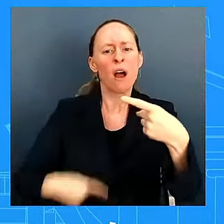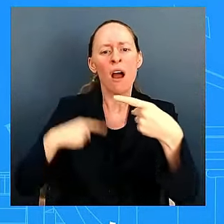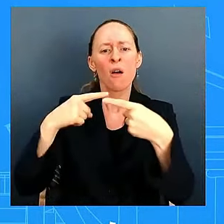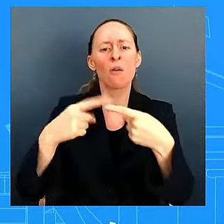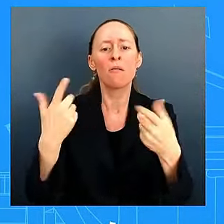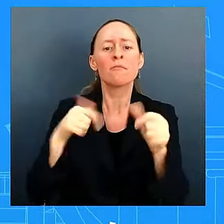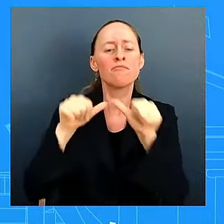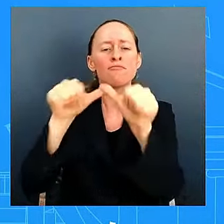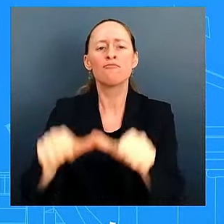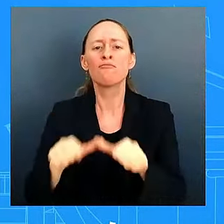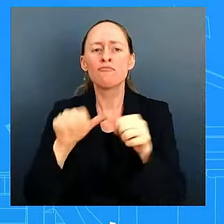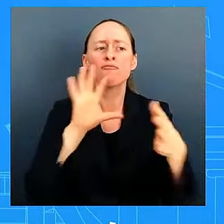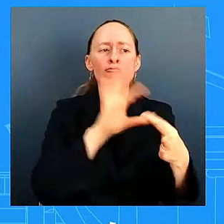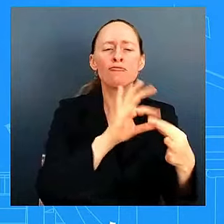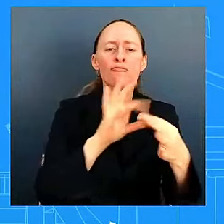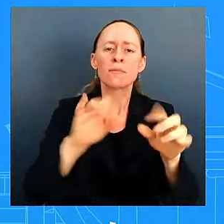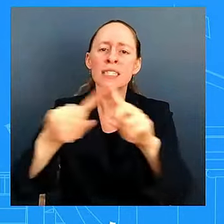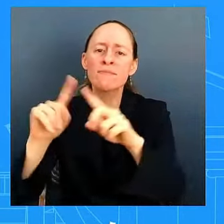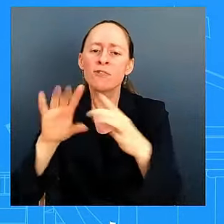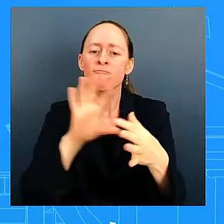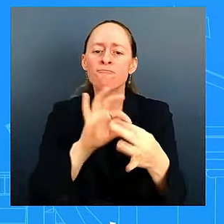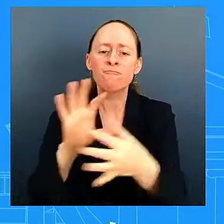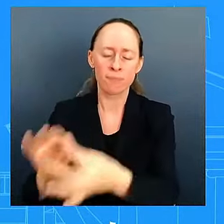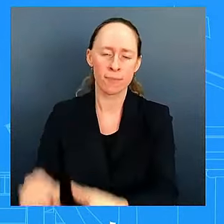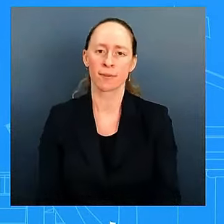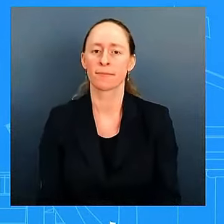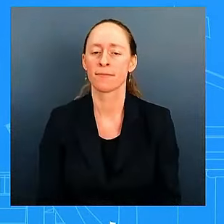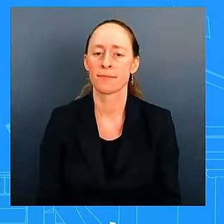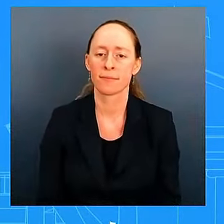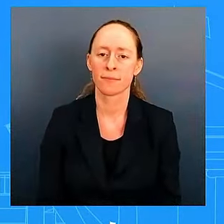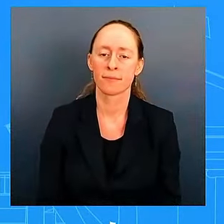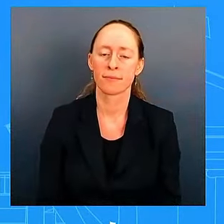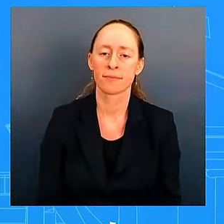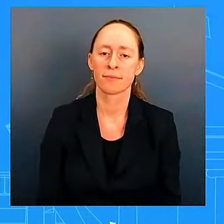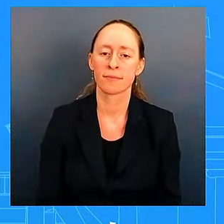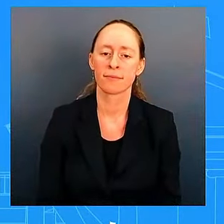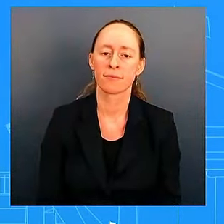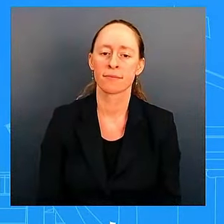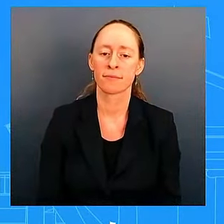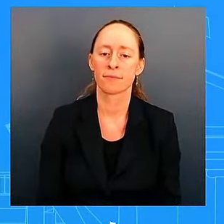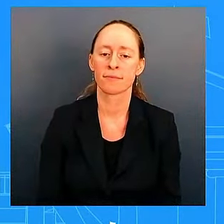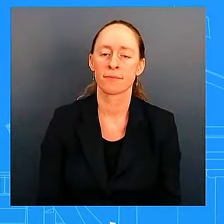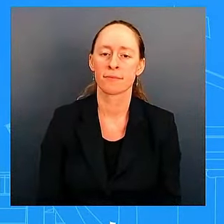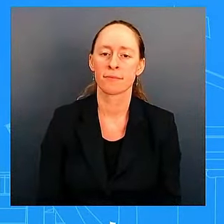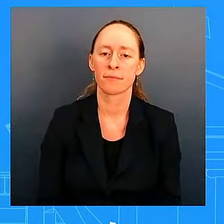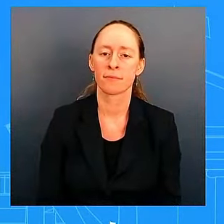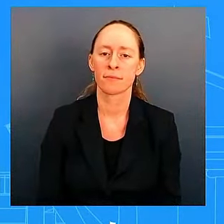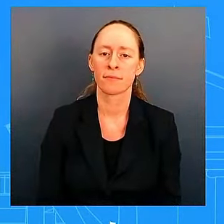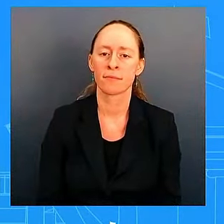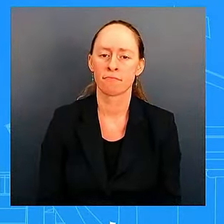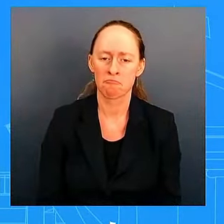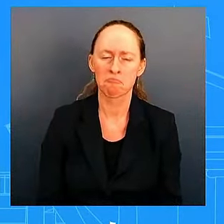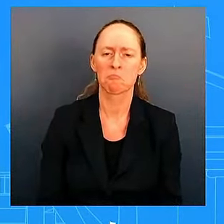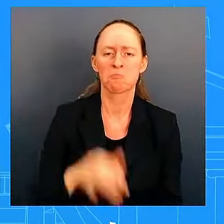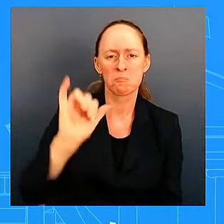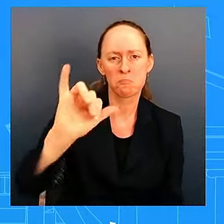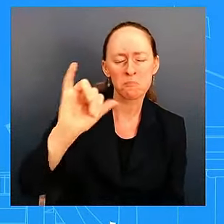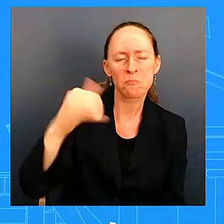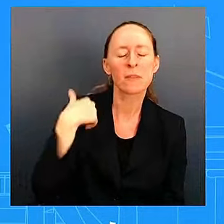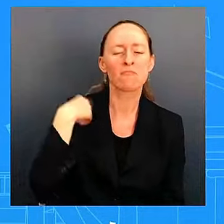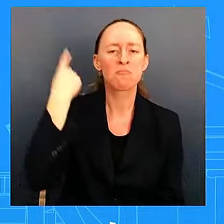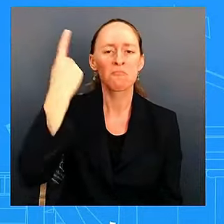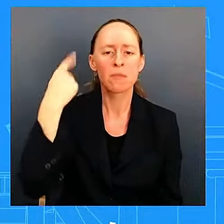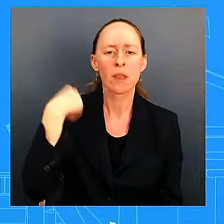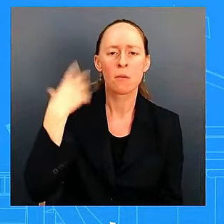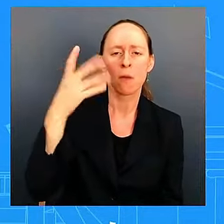security is your portfolio and the secret service falls under homeland security let me ask you one other sort of fact check here donald trump alleges on social media